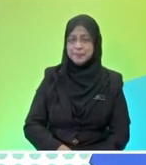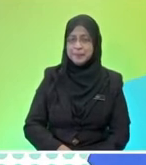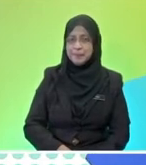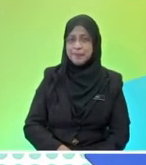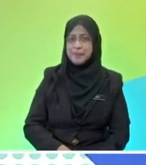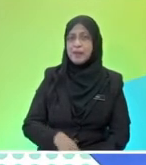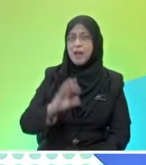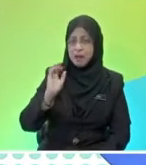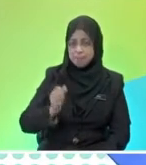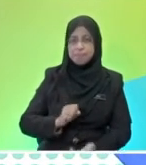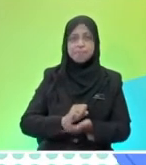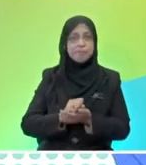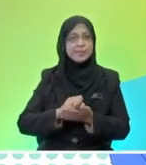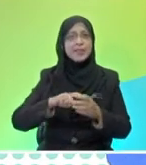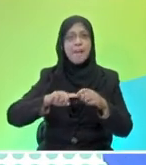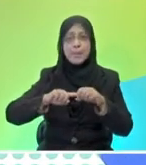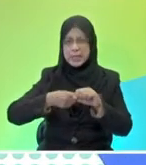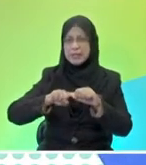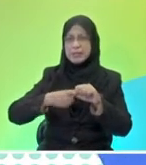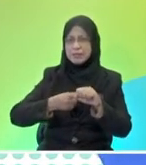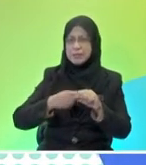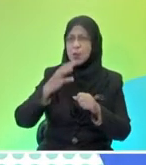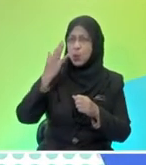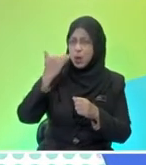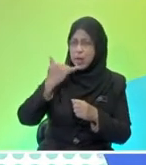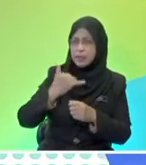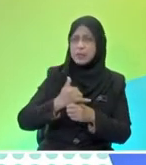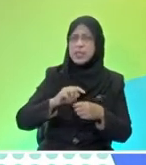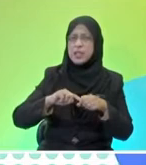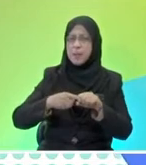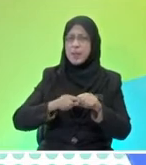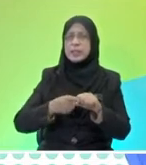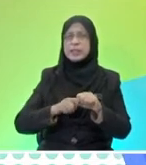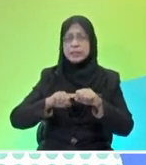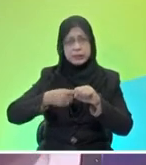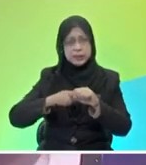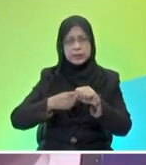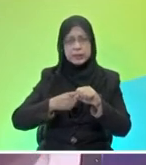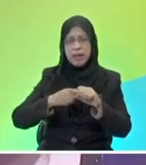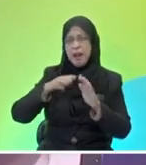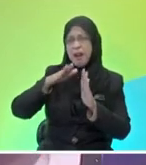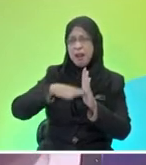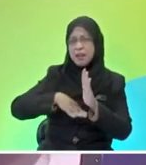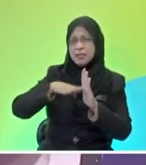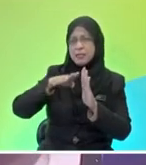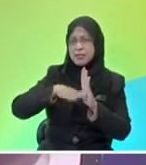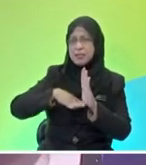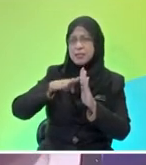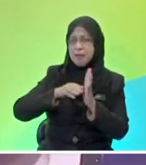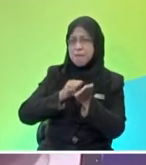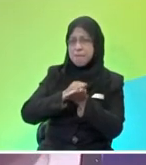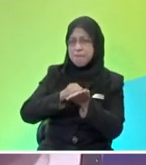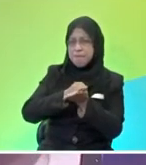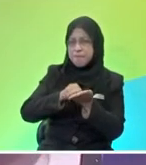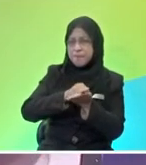It's sharpener. Okay. The reason is because sharpener has less friction. Therefore,